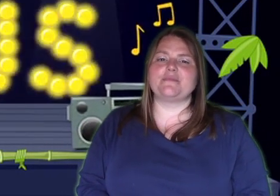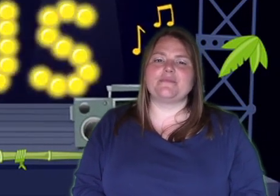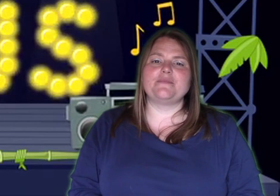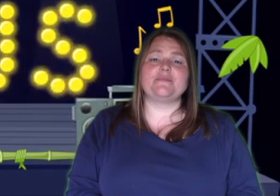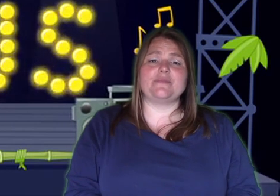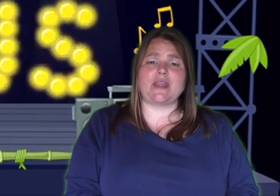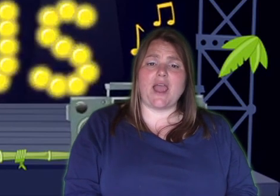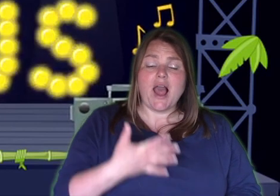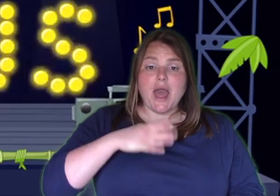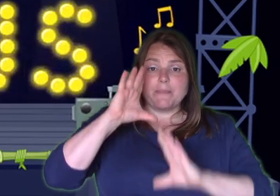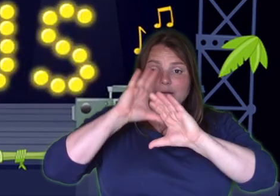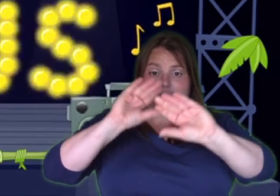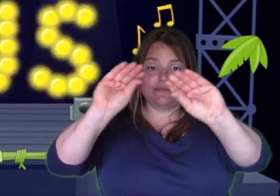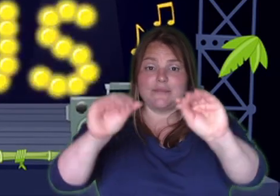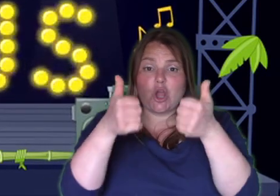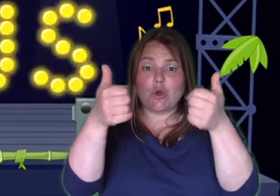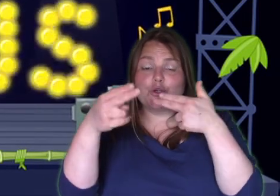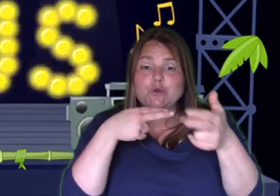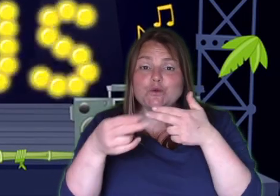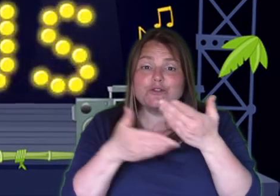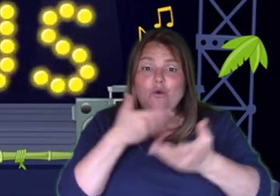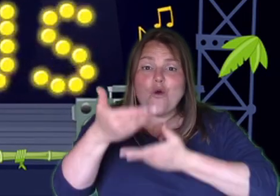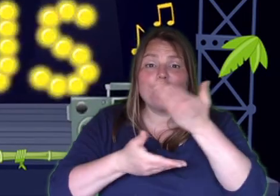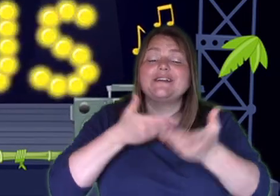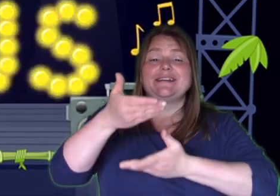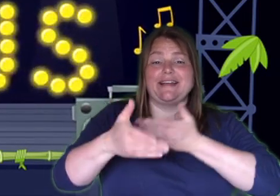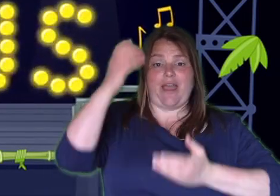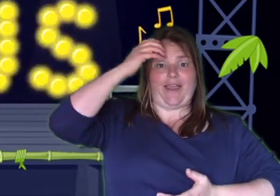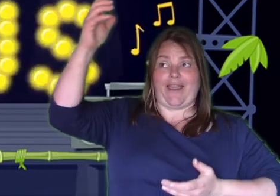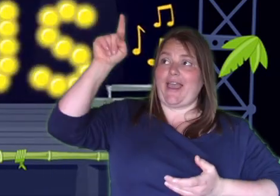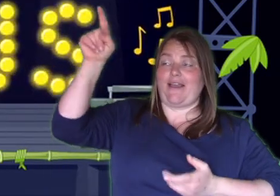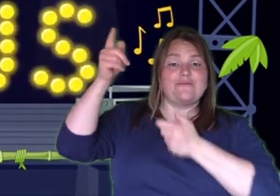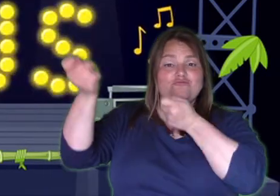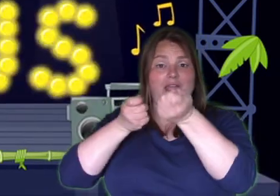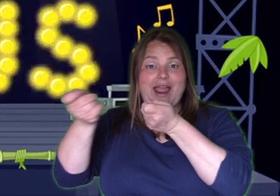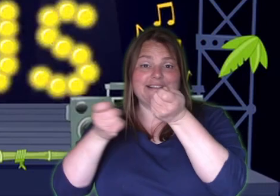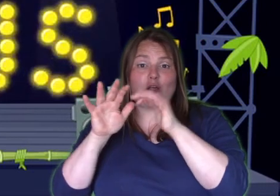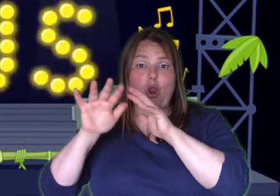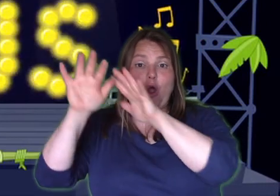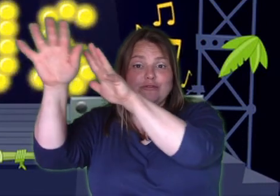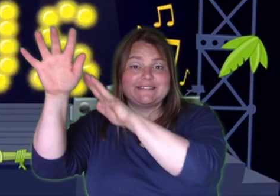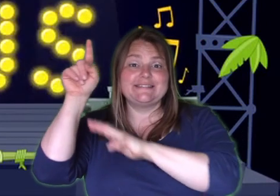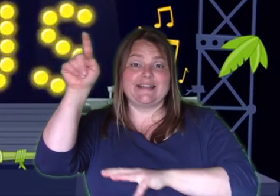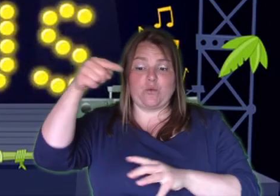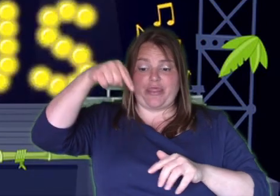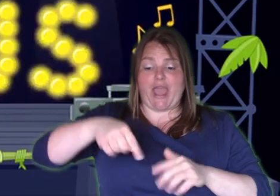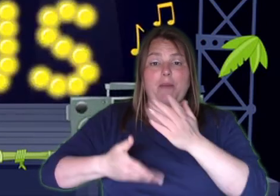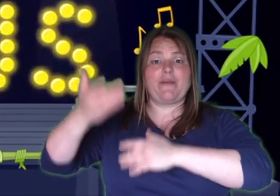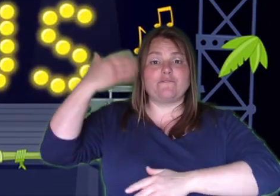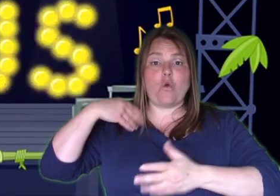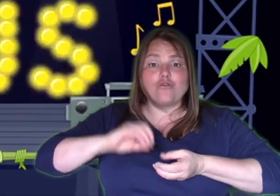Let me tell you a good news story About a king who reigns in glory He was there before